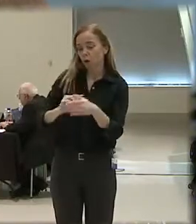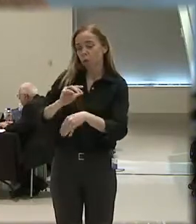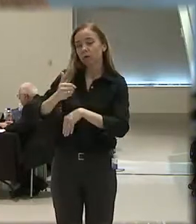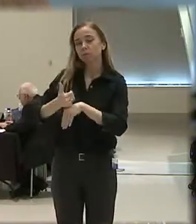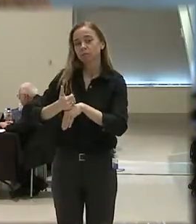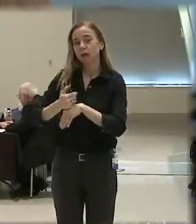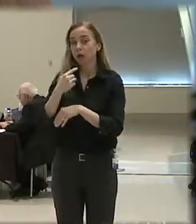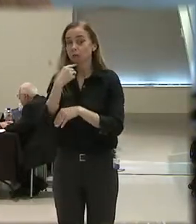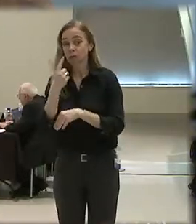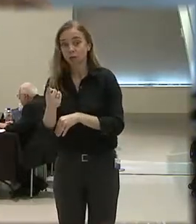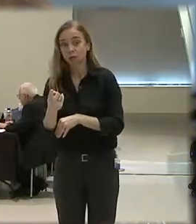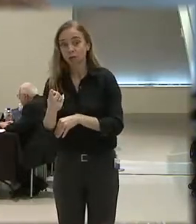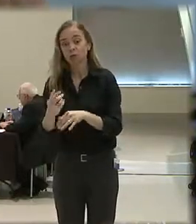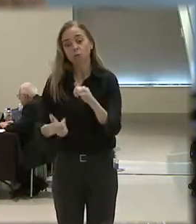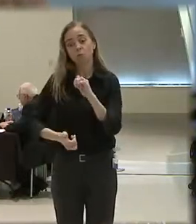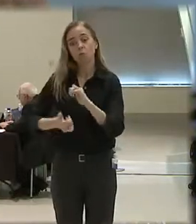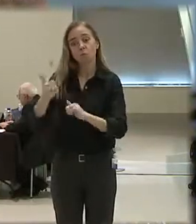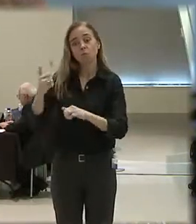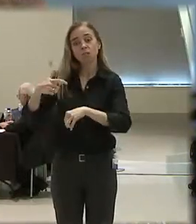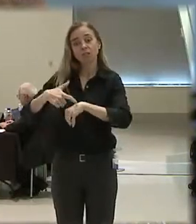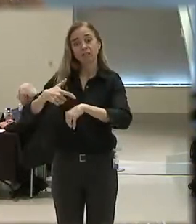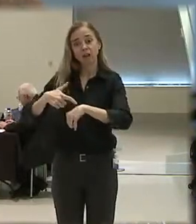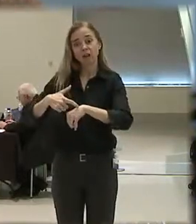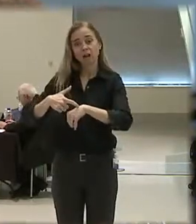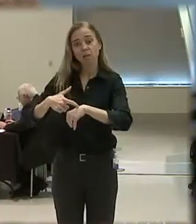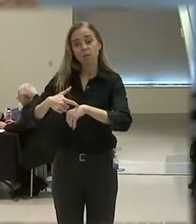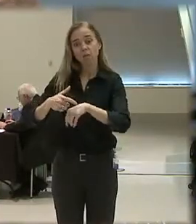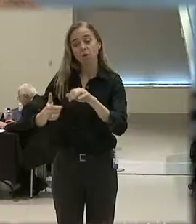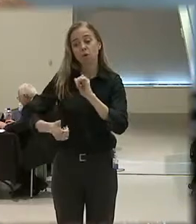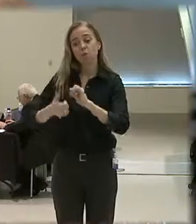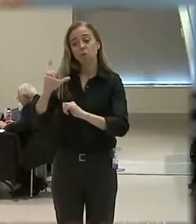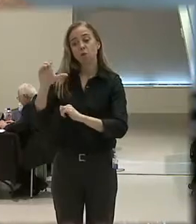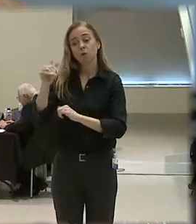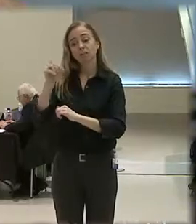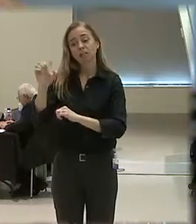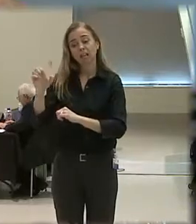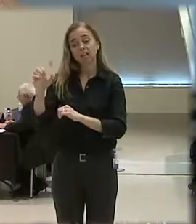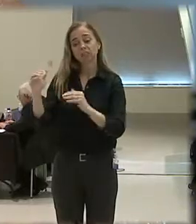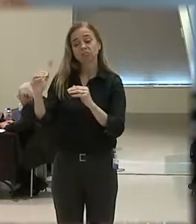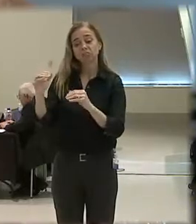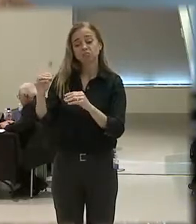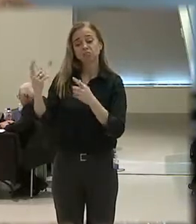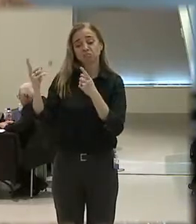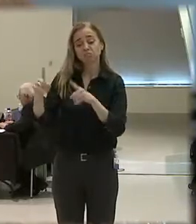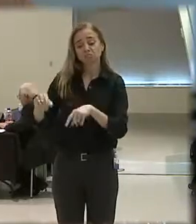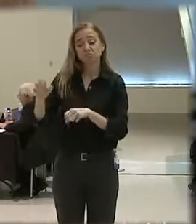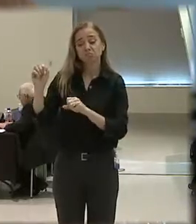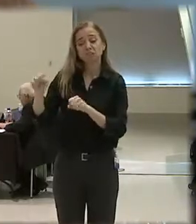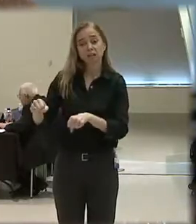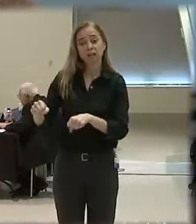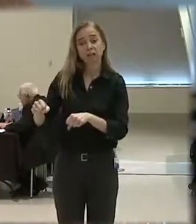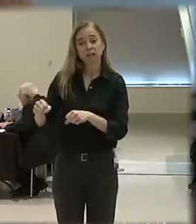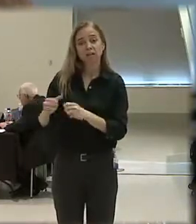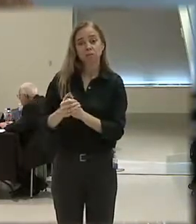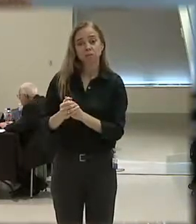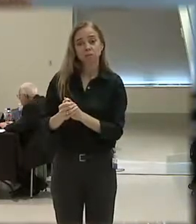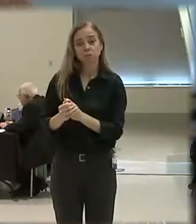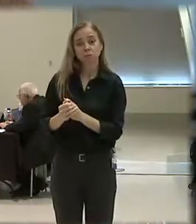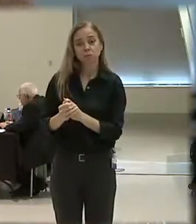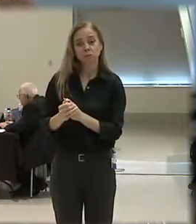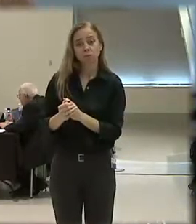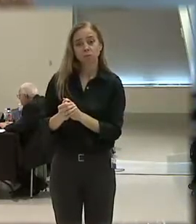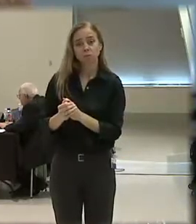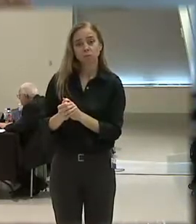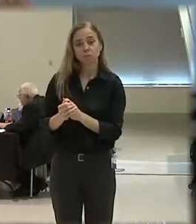I'll tell you, majority of the time, I'm going to find most of those cases justified. Why? Because often, and they are well